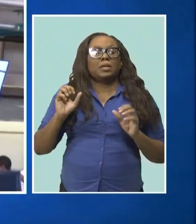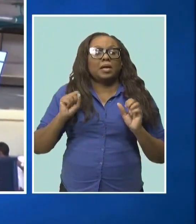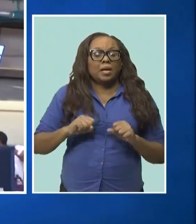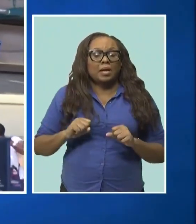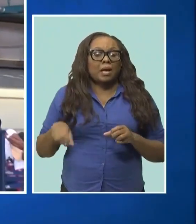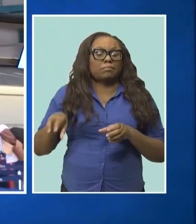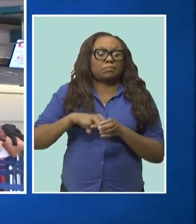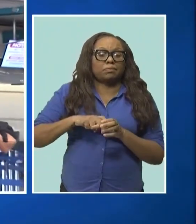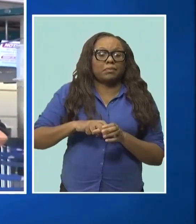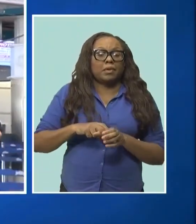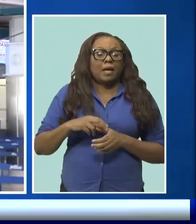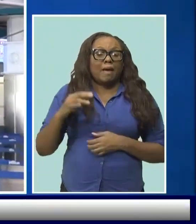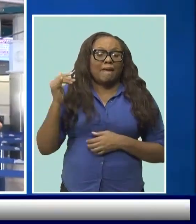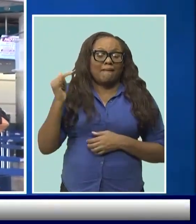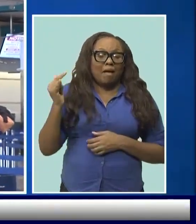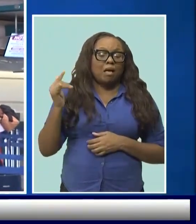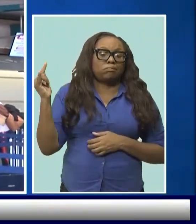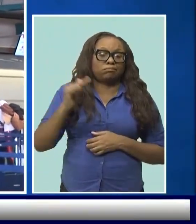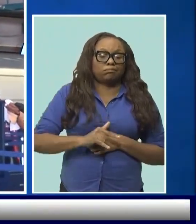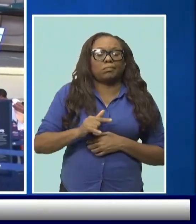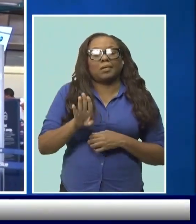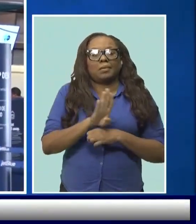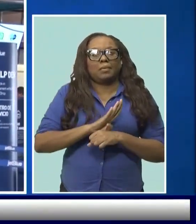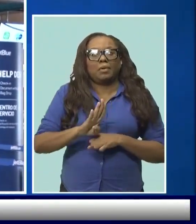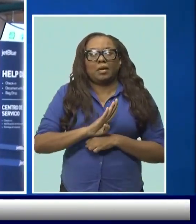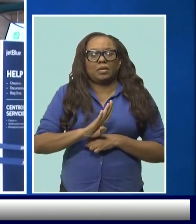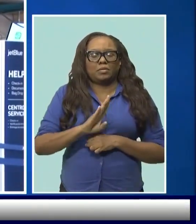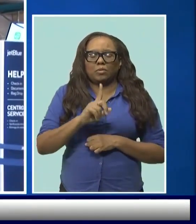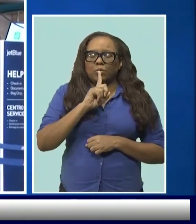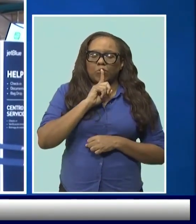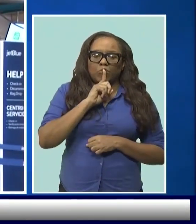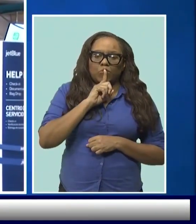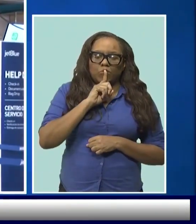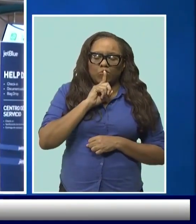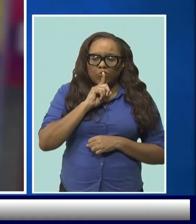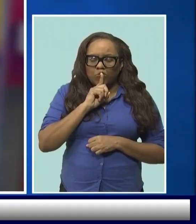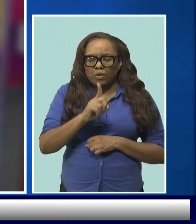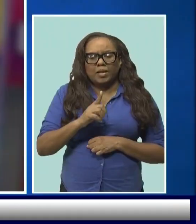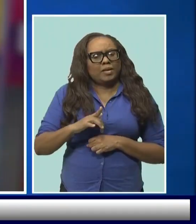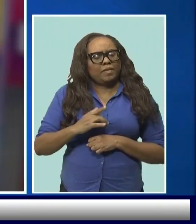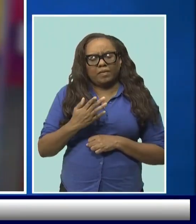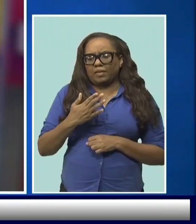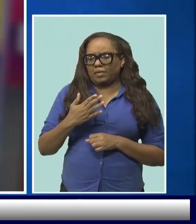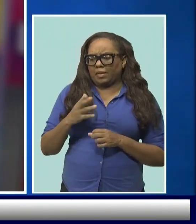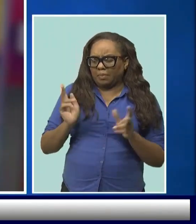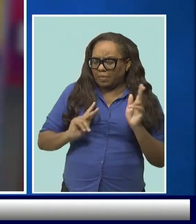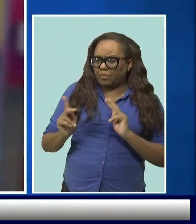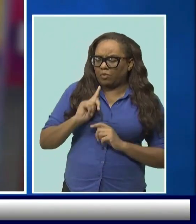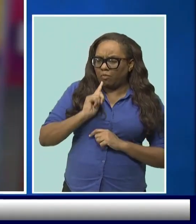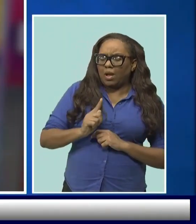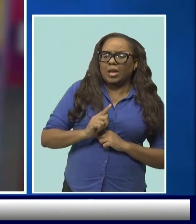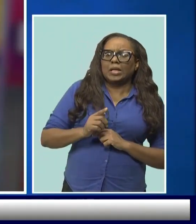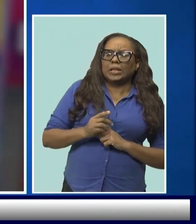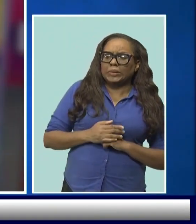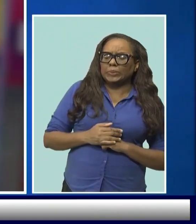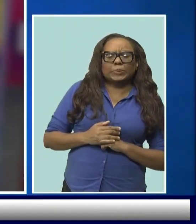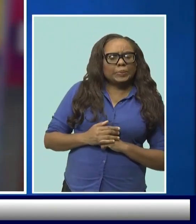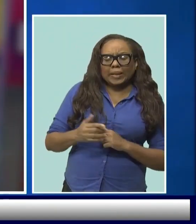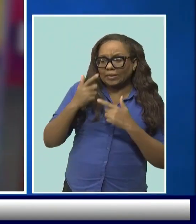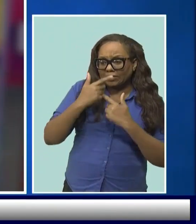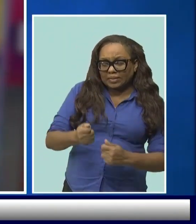Barbados, has been really, really encouraging. We've also seen already for the day,